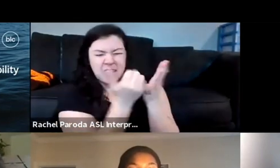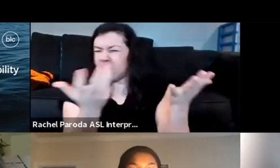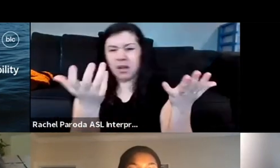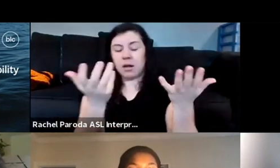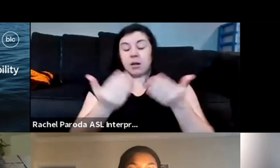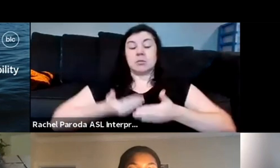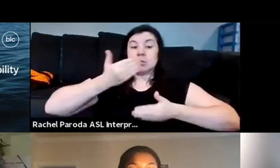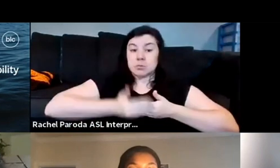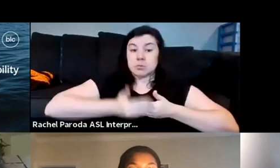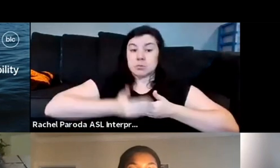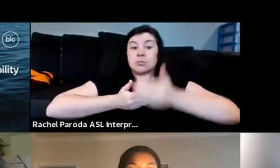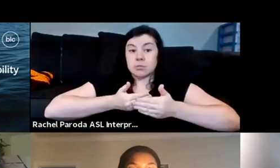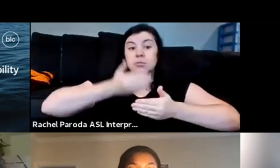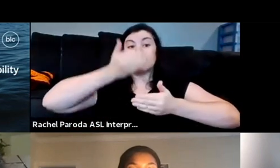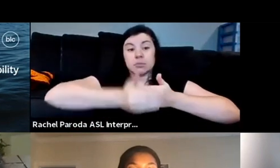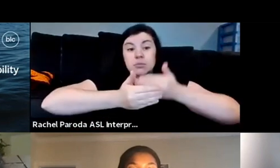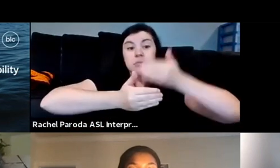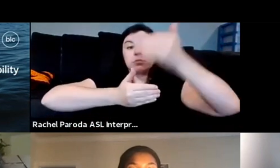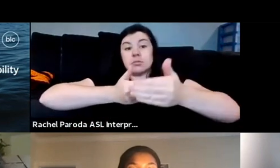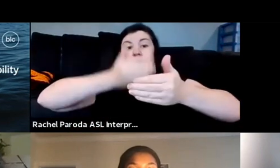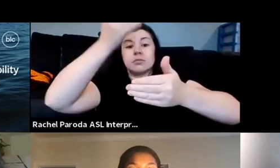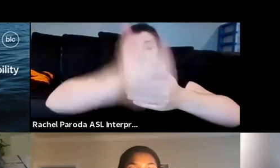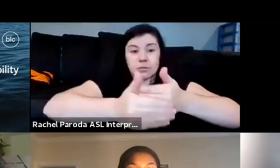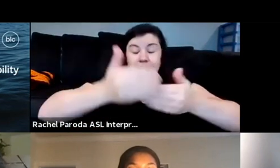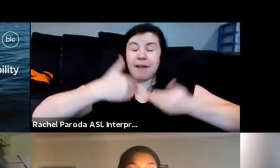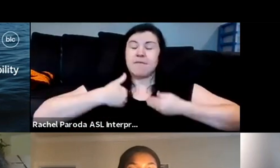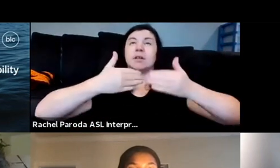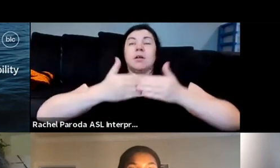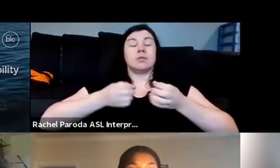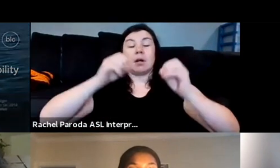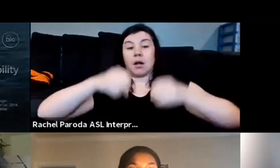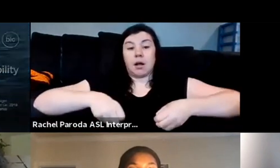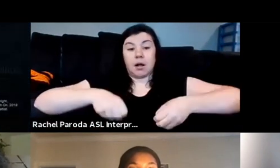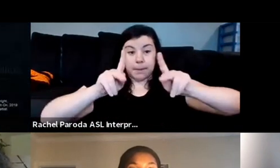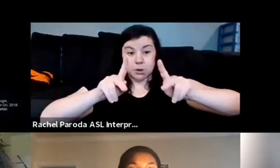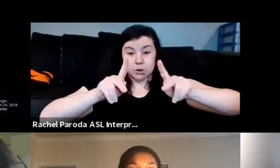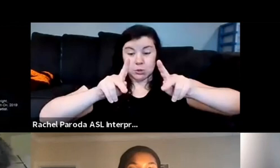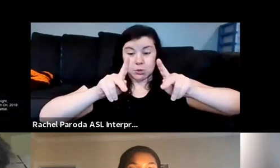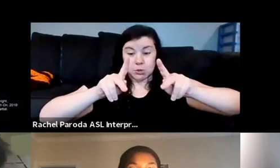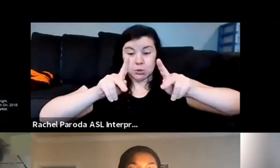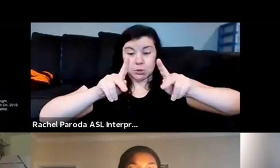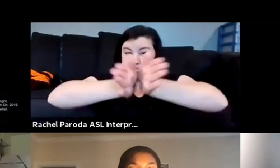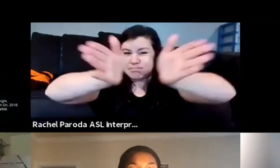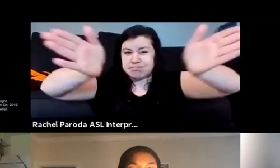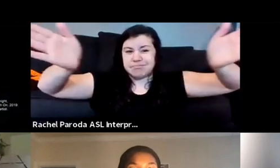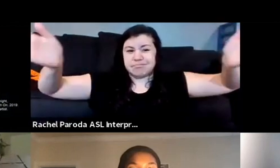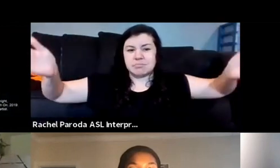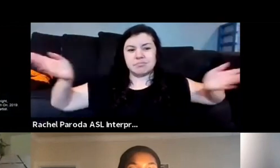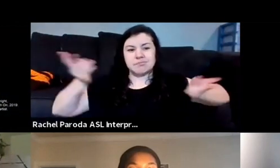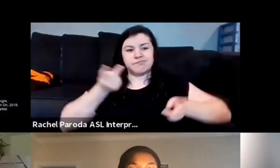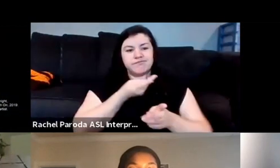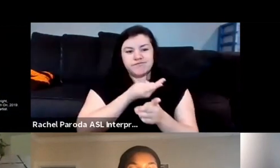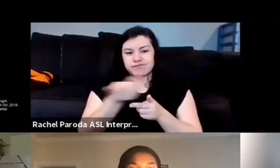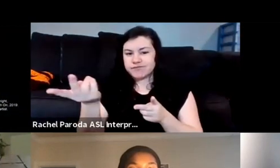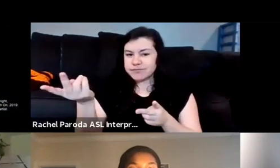where we were to where opening up the doors to so much opportunity just it fell flat um and that again it's intentional